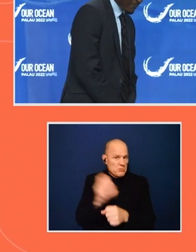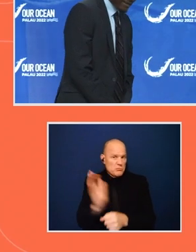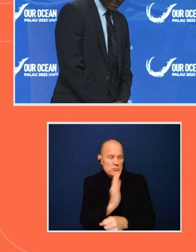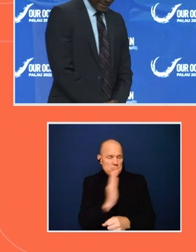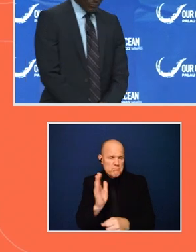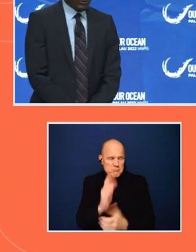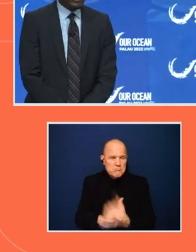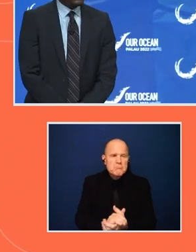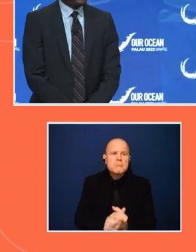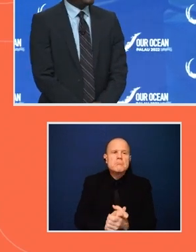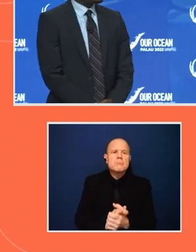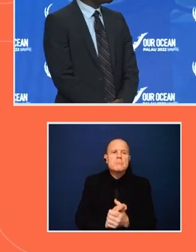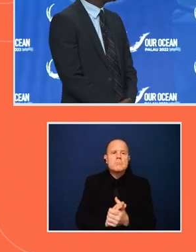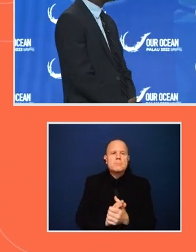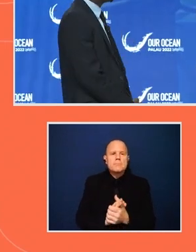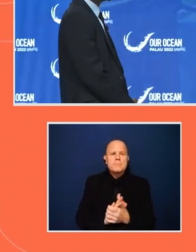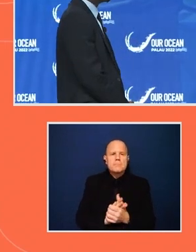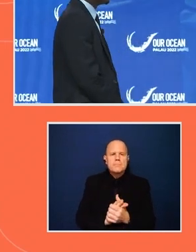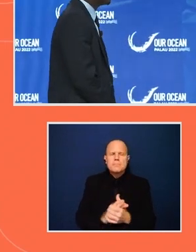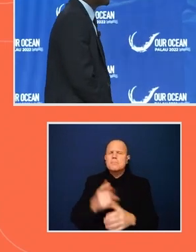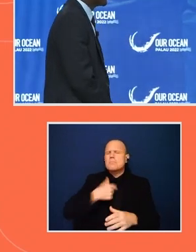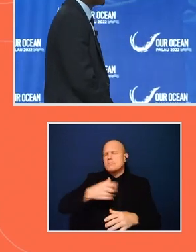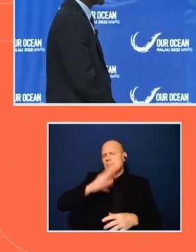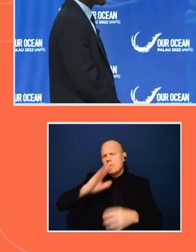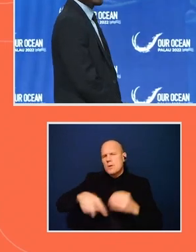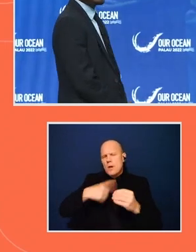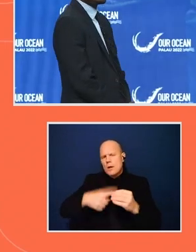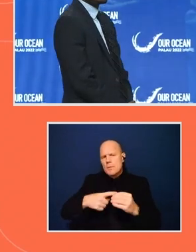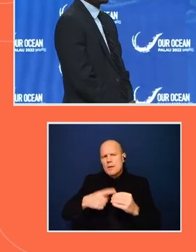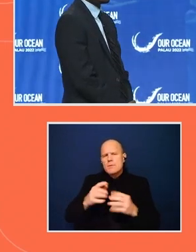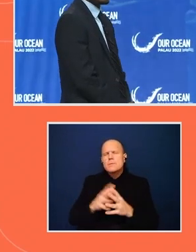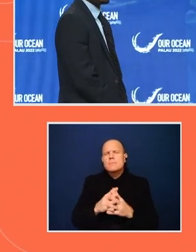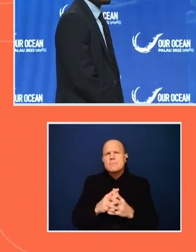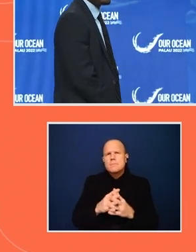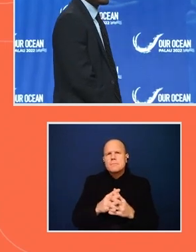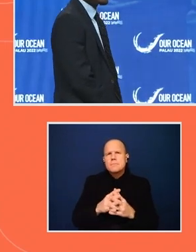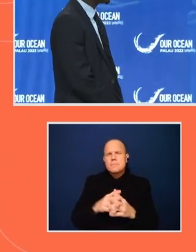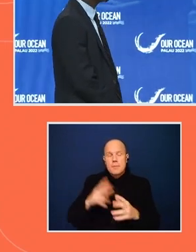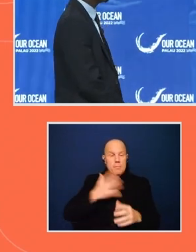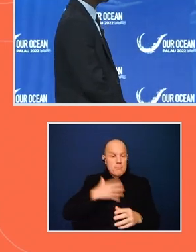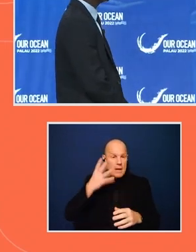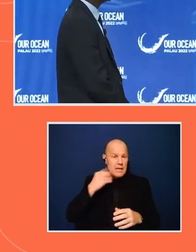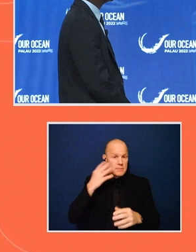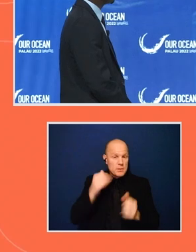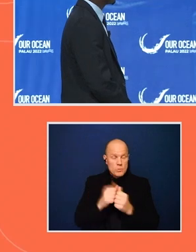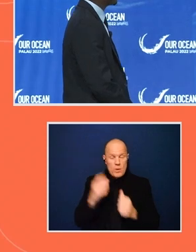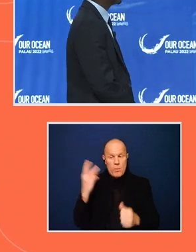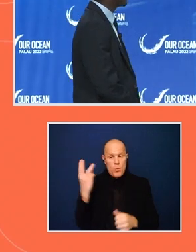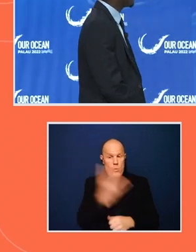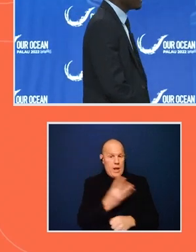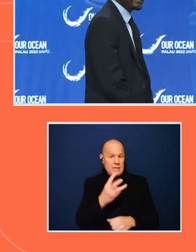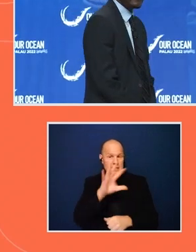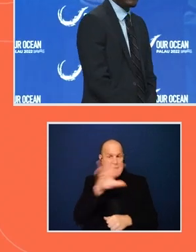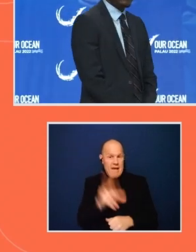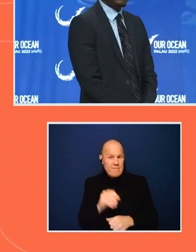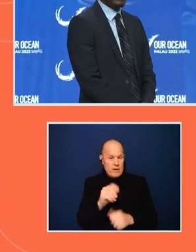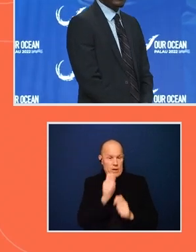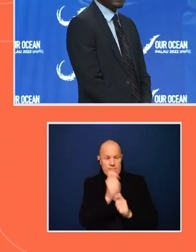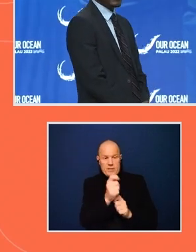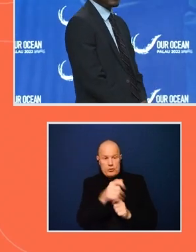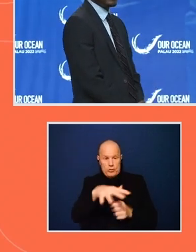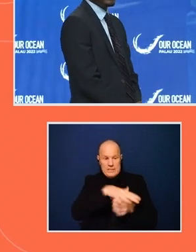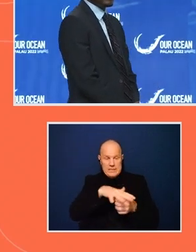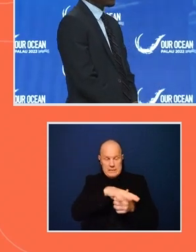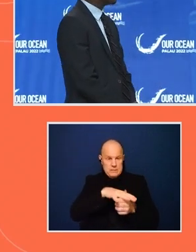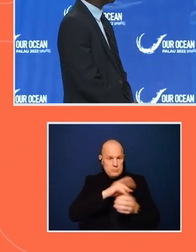Well, I'm going to be talking a bit about my experience with the West Africa Fisheries Project. And data collected over the years from